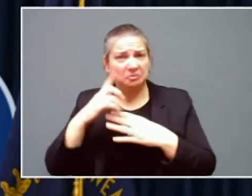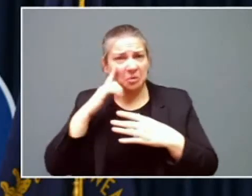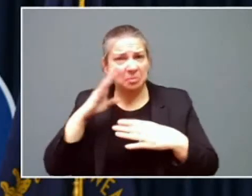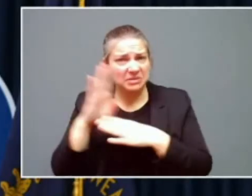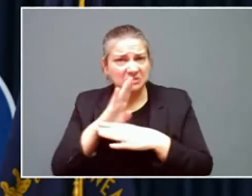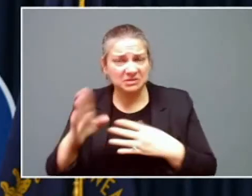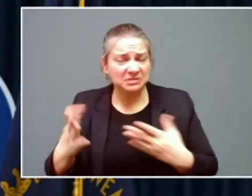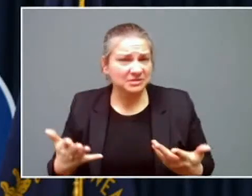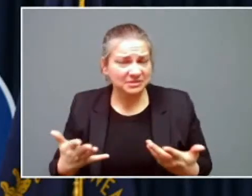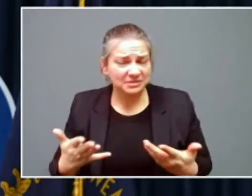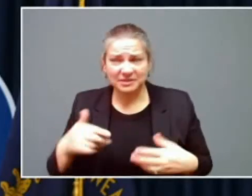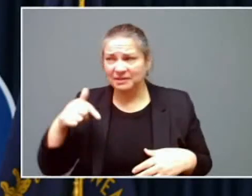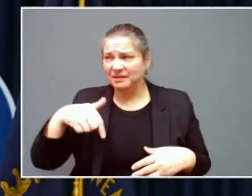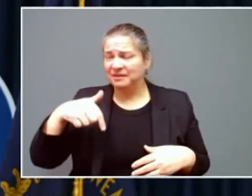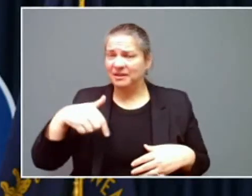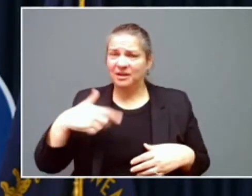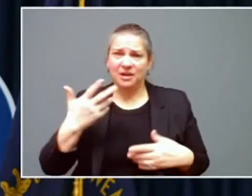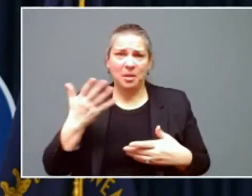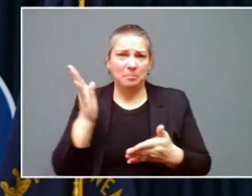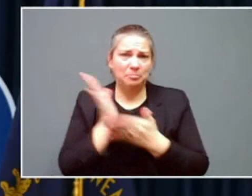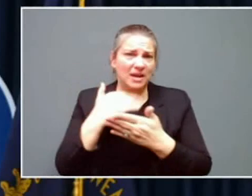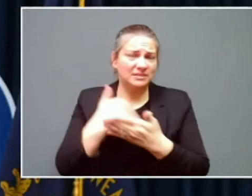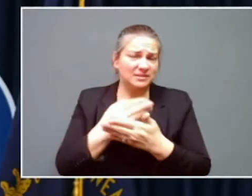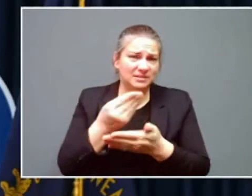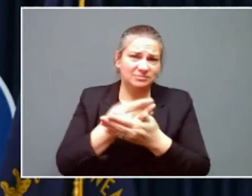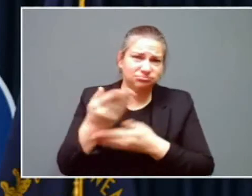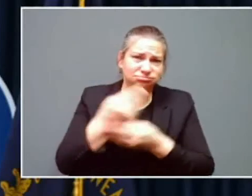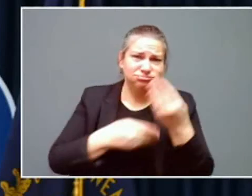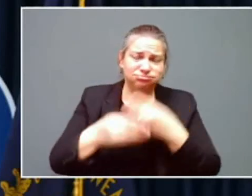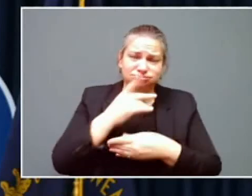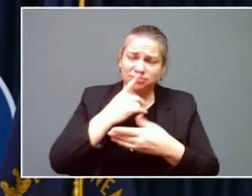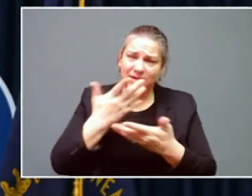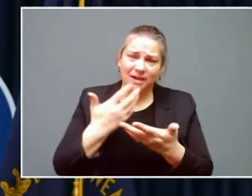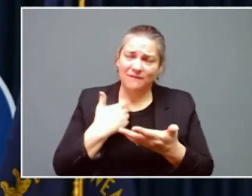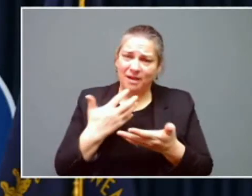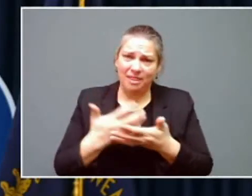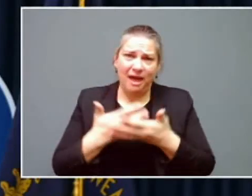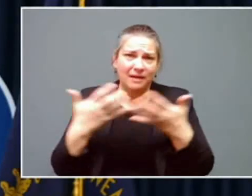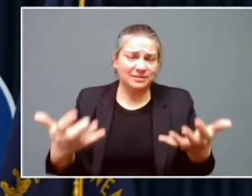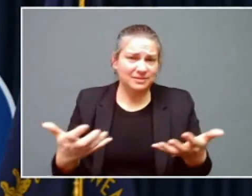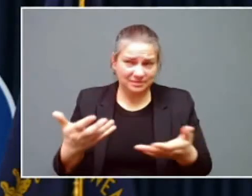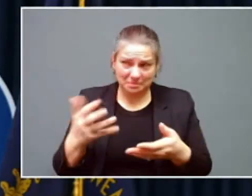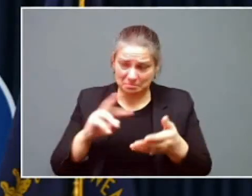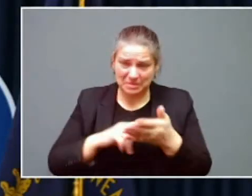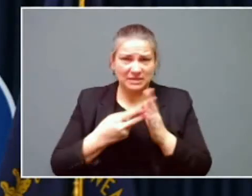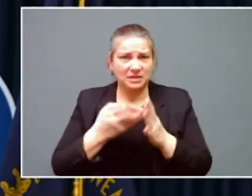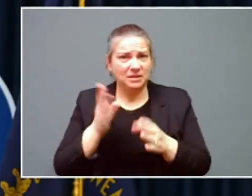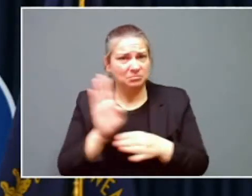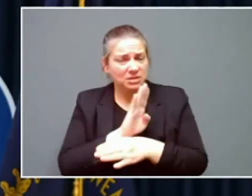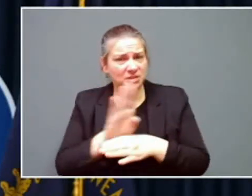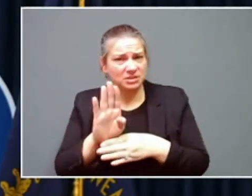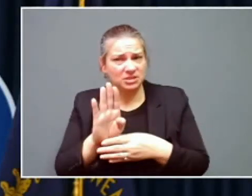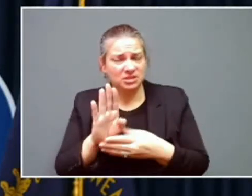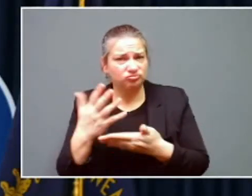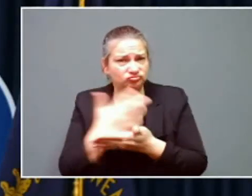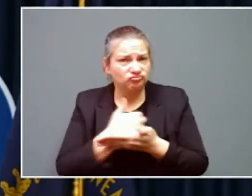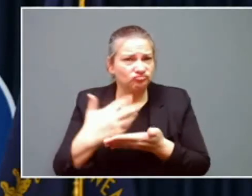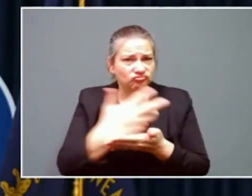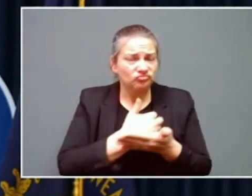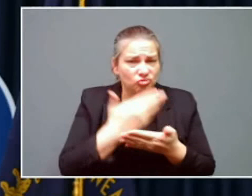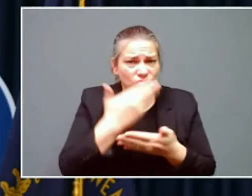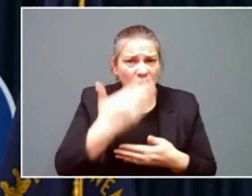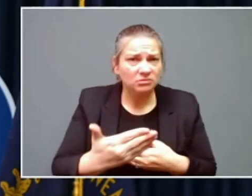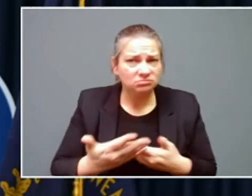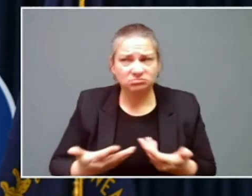the largest budget surplus in our history, which we only have if people in business are doing better. So, at some point,